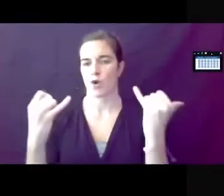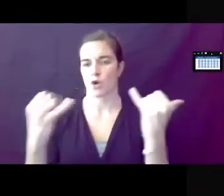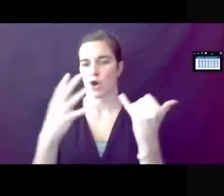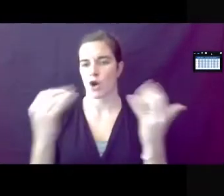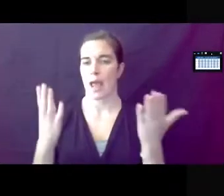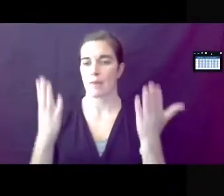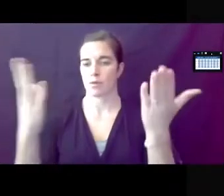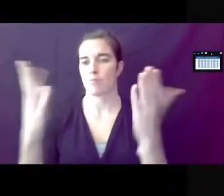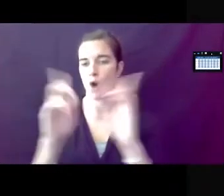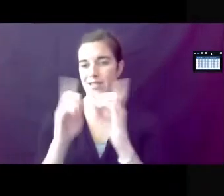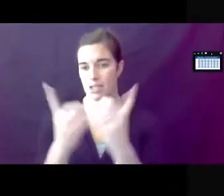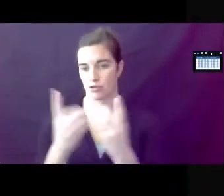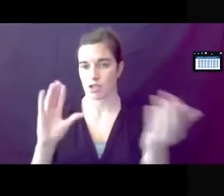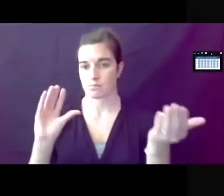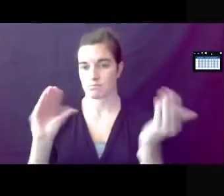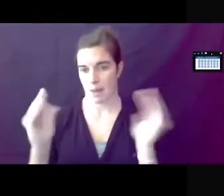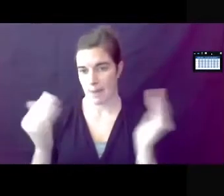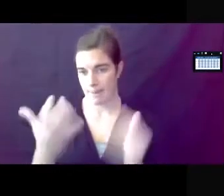for a comparison.